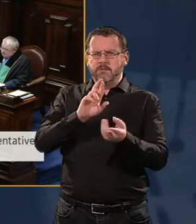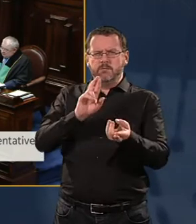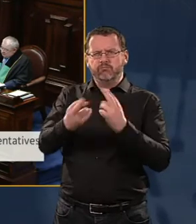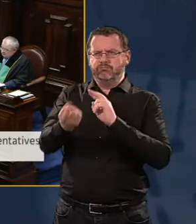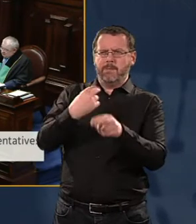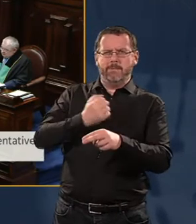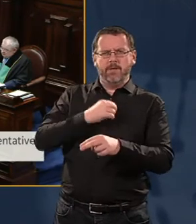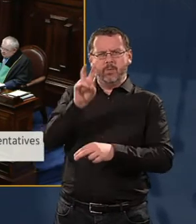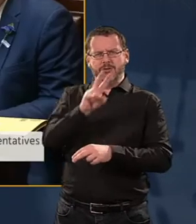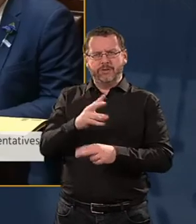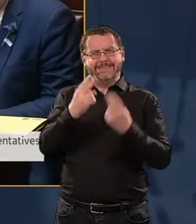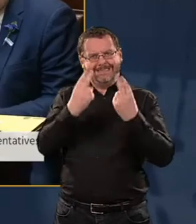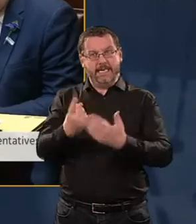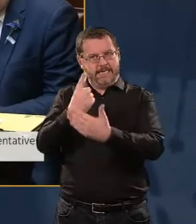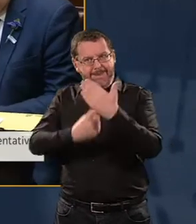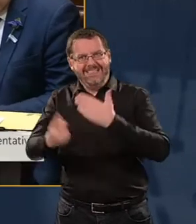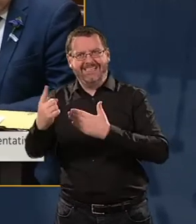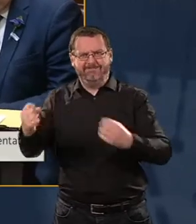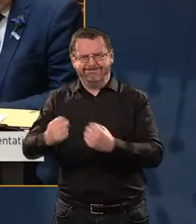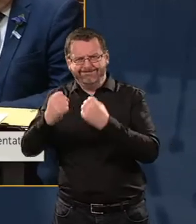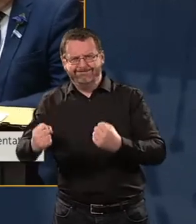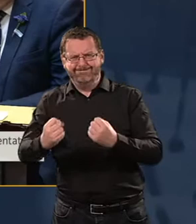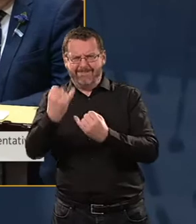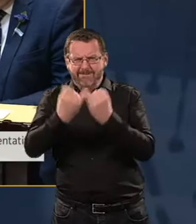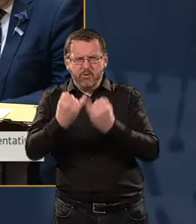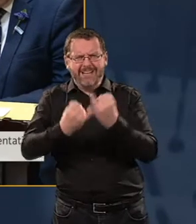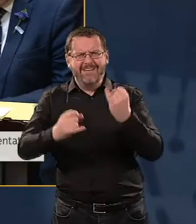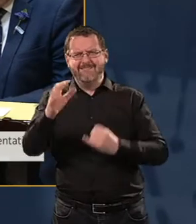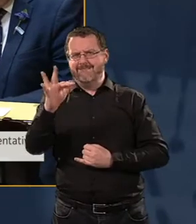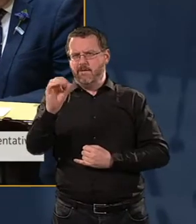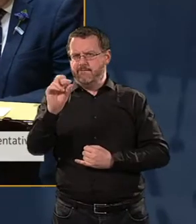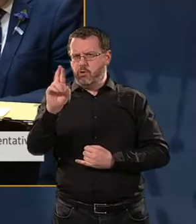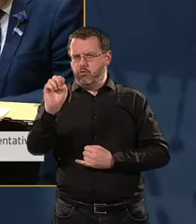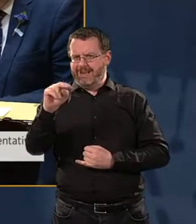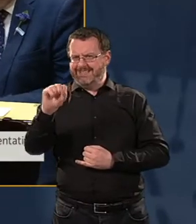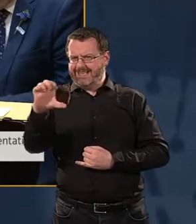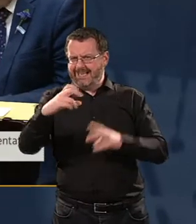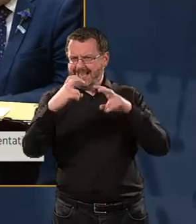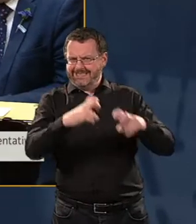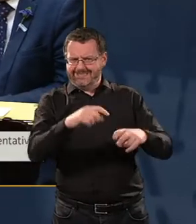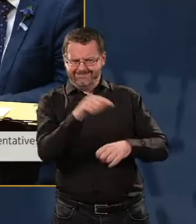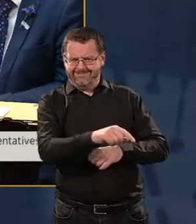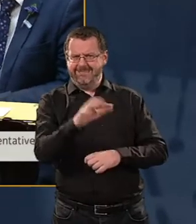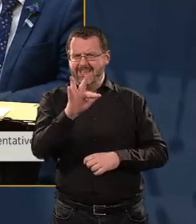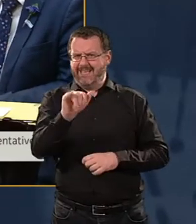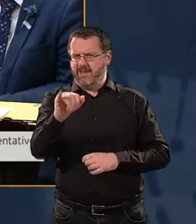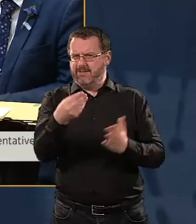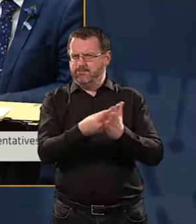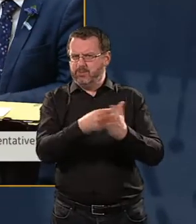commission an independent, robust forensic auditory of the finances of the FAI,